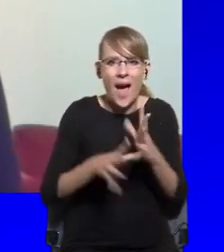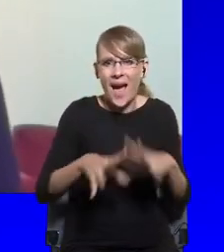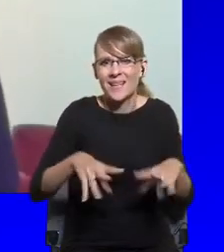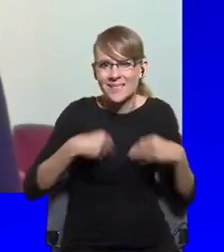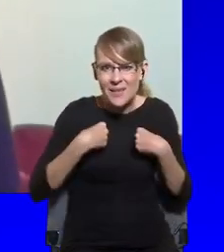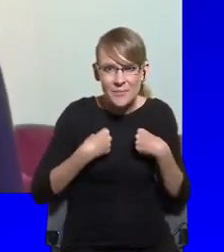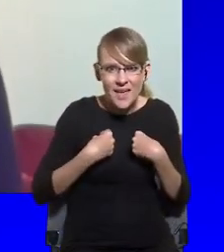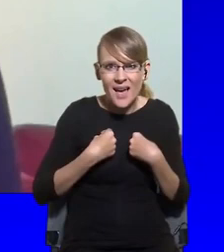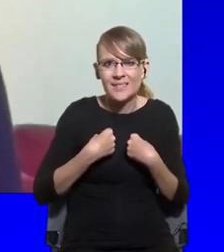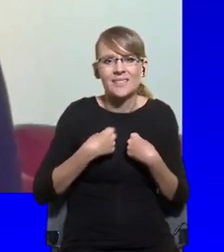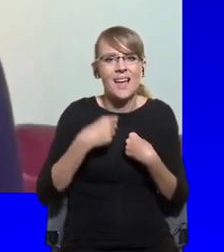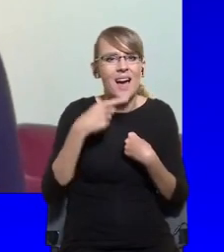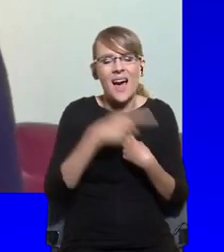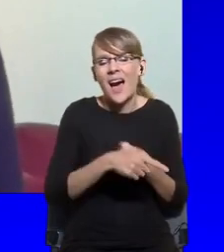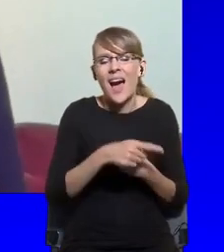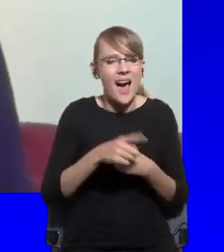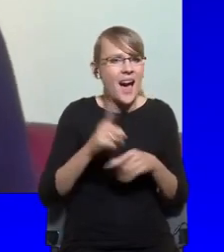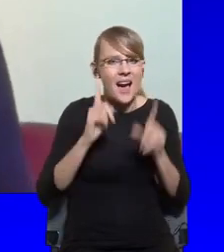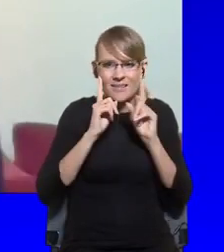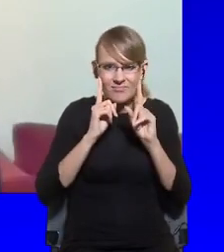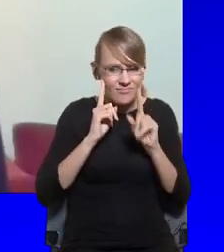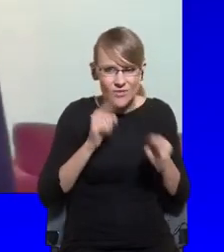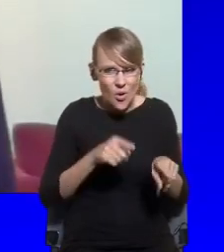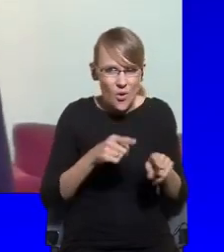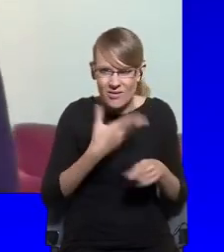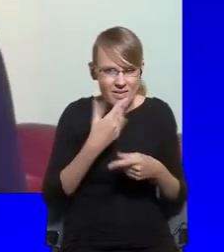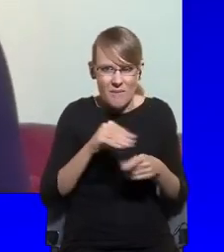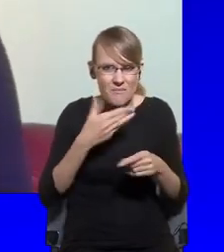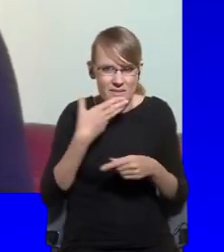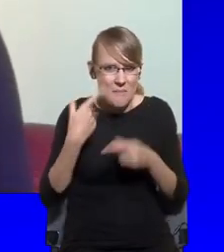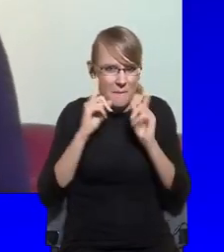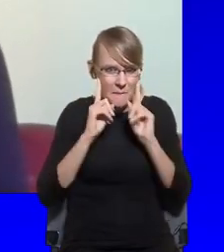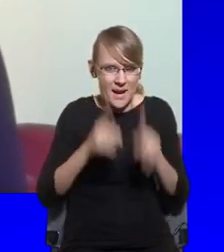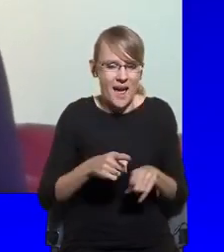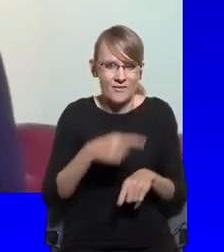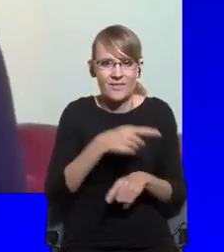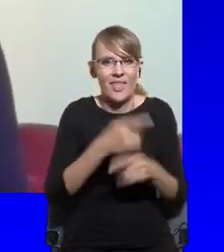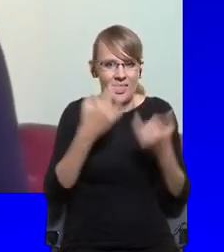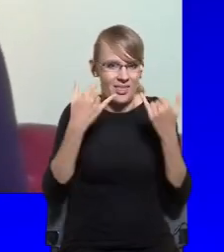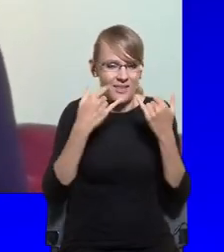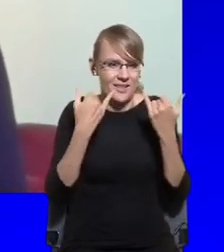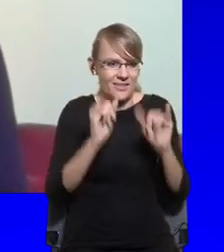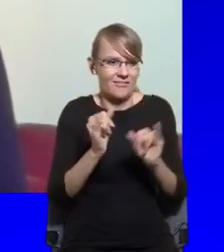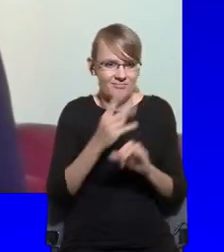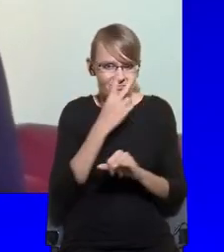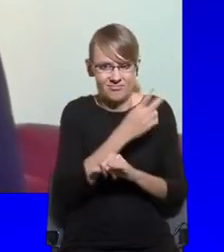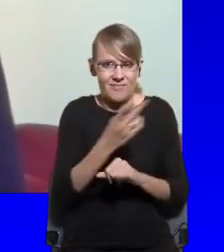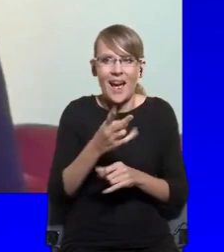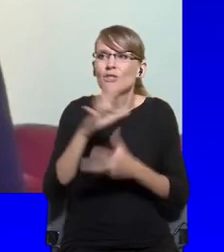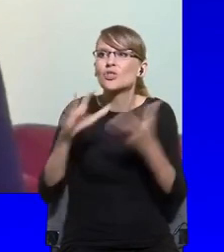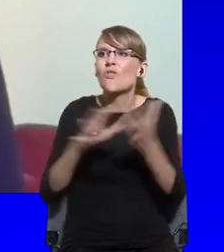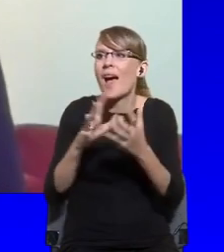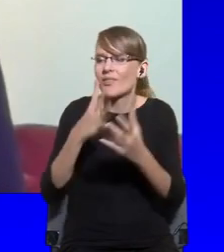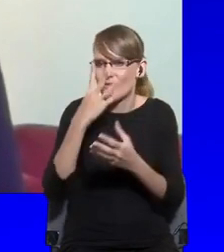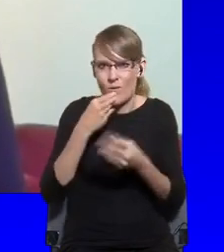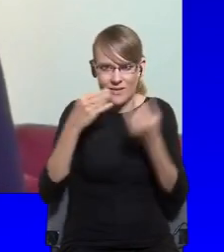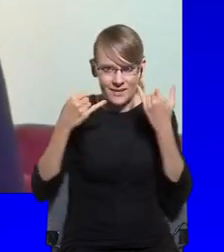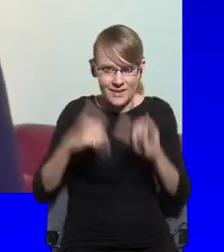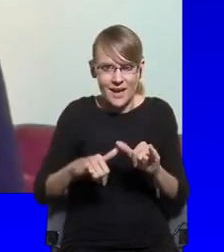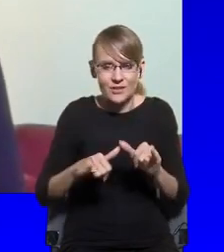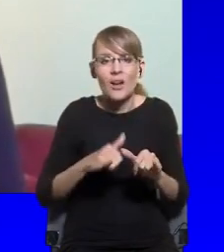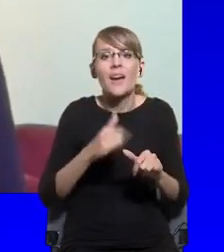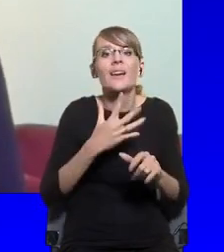empirical, empirically misleading picture of the world, has, for the most part, only had really one